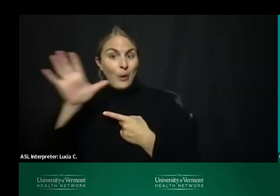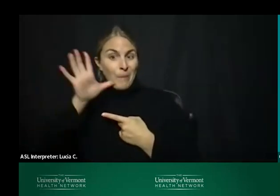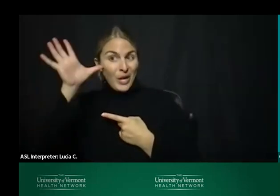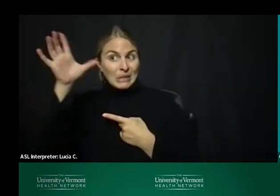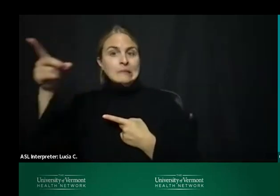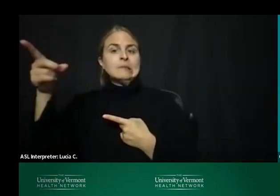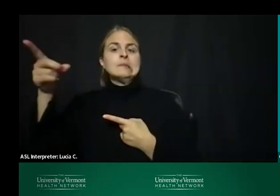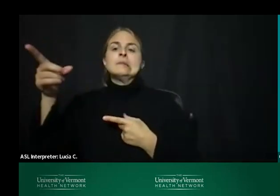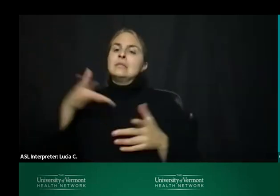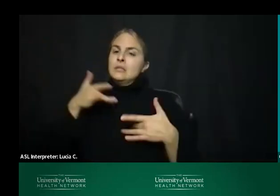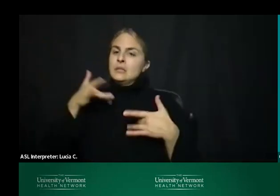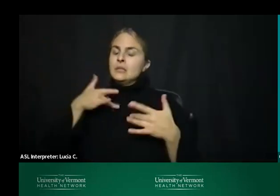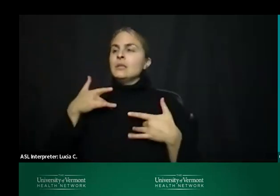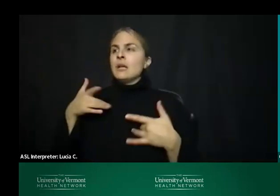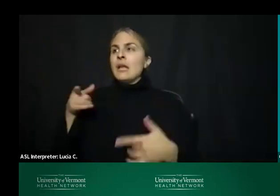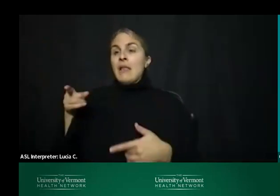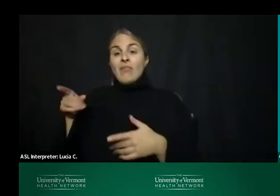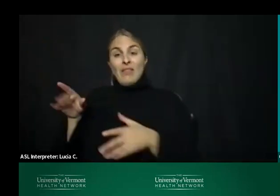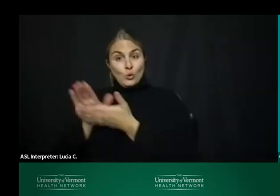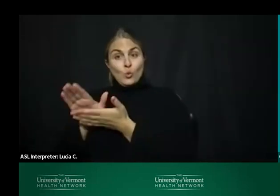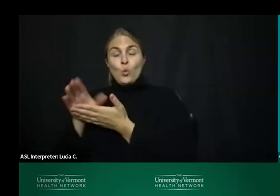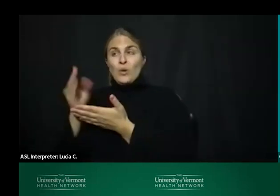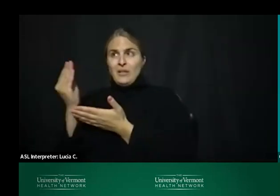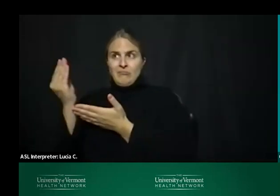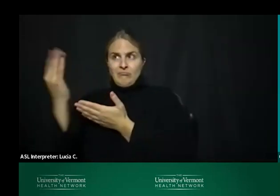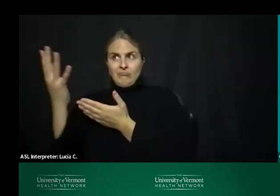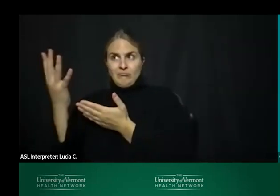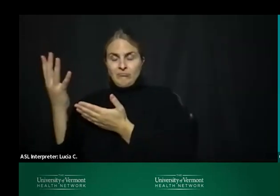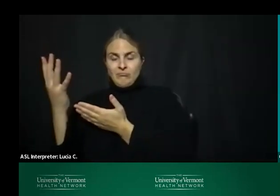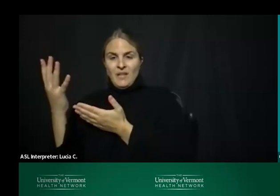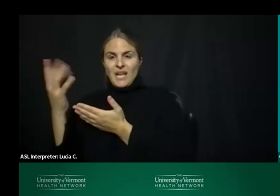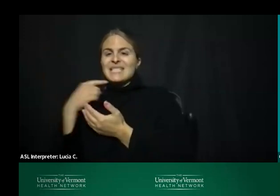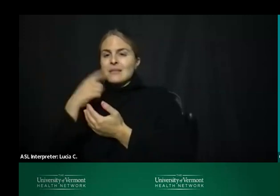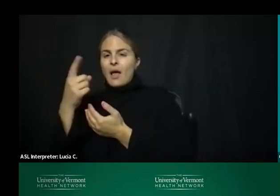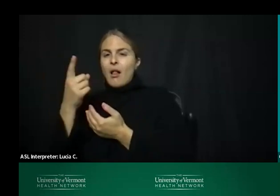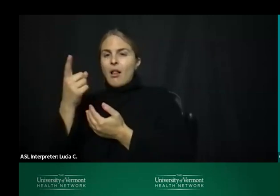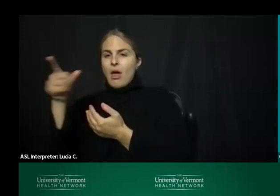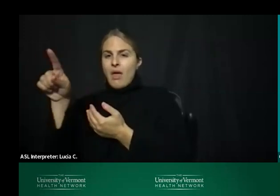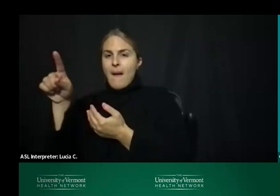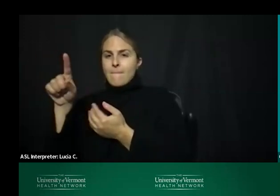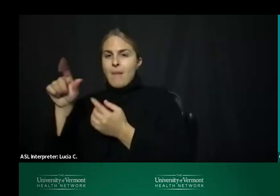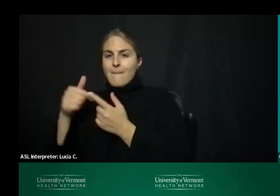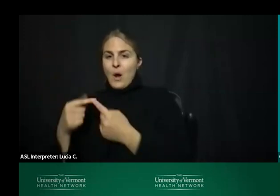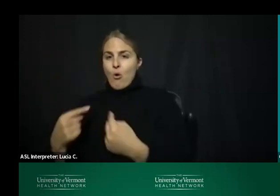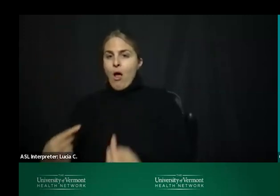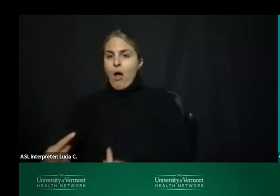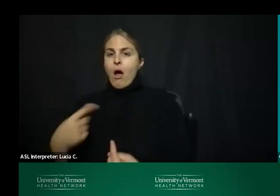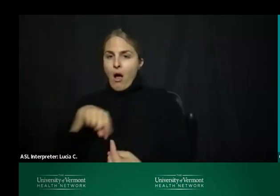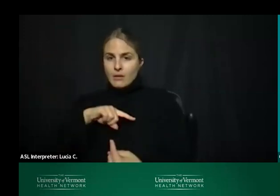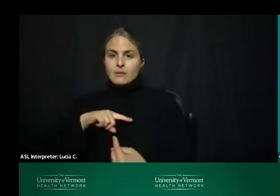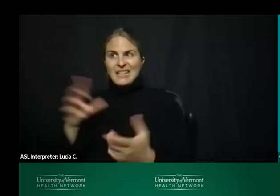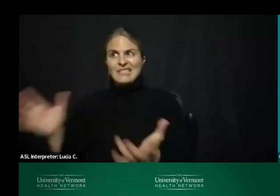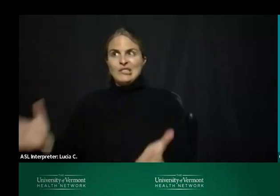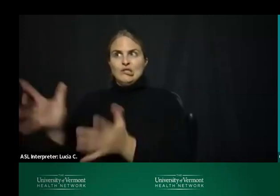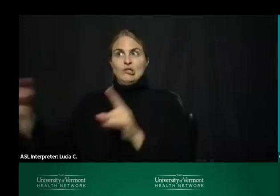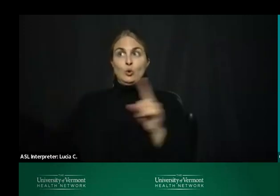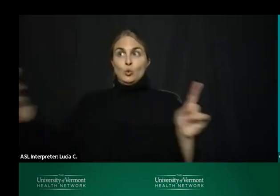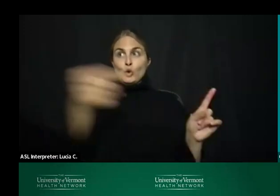absolutely give the parent um information about mental health urgent care and encourage it to be accessed